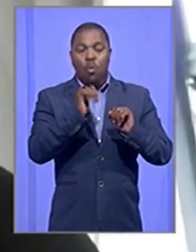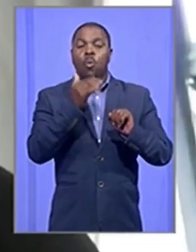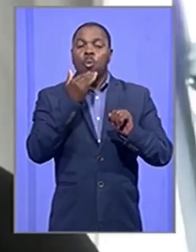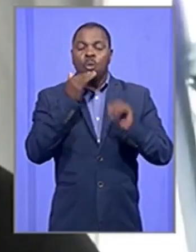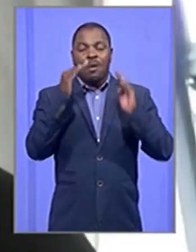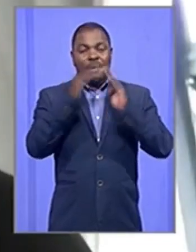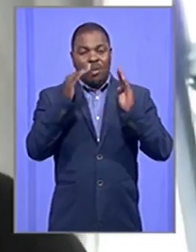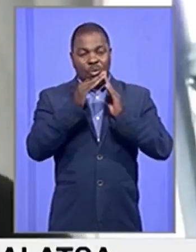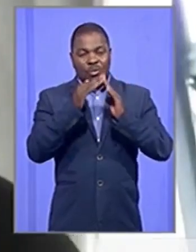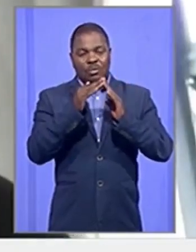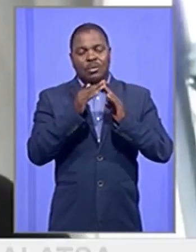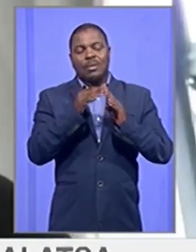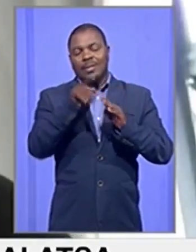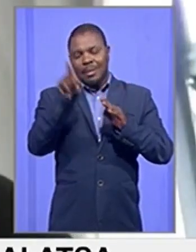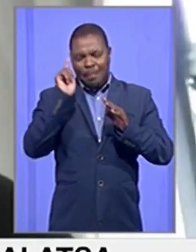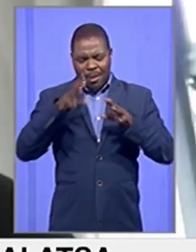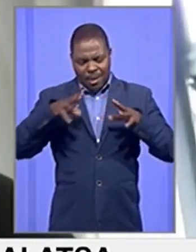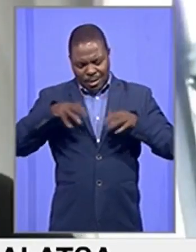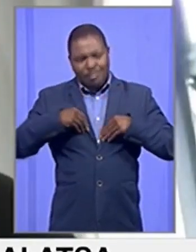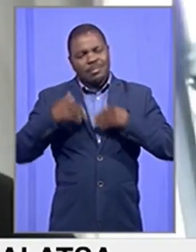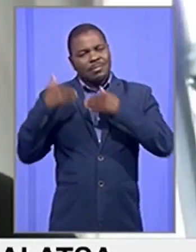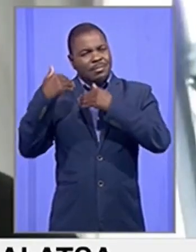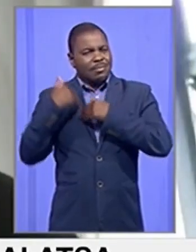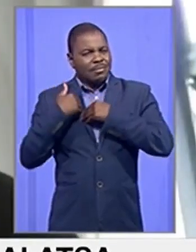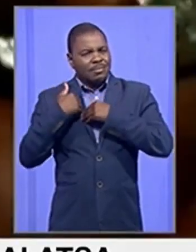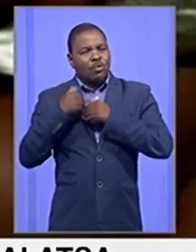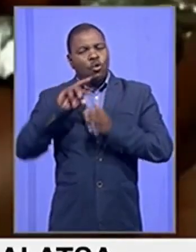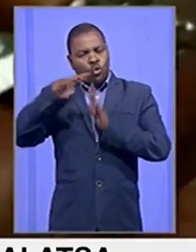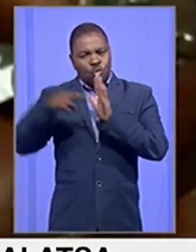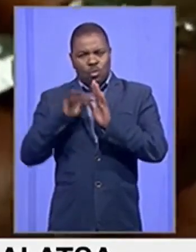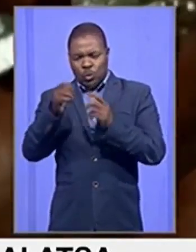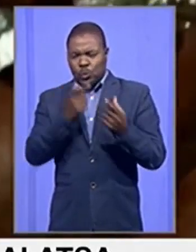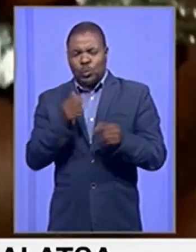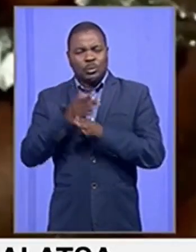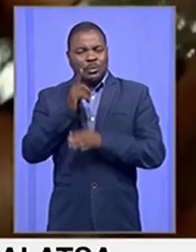houses need to take responsibility and play their role.